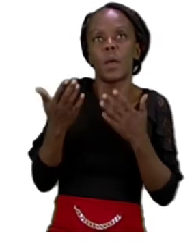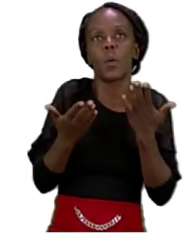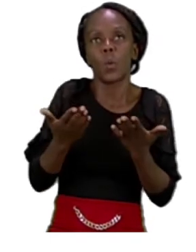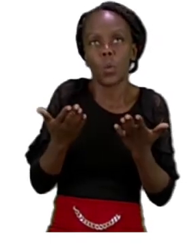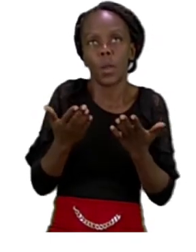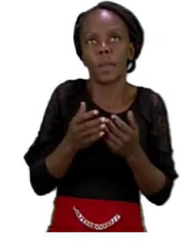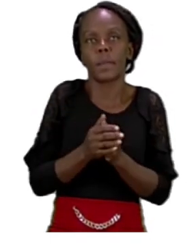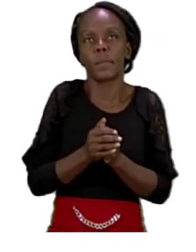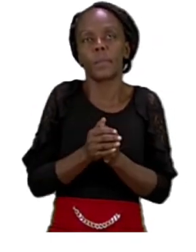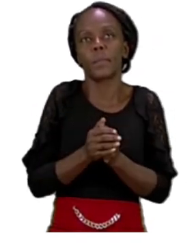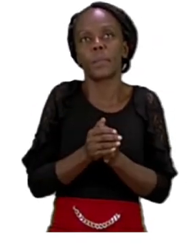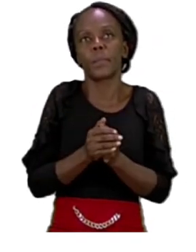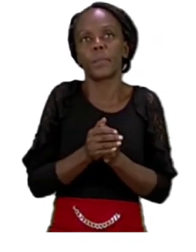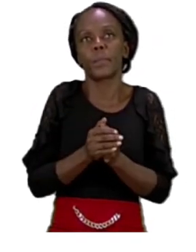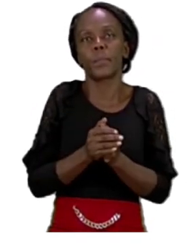father,